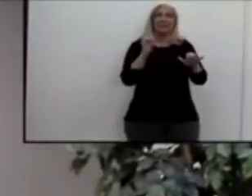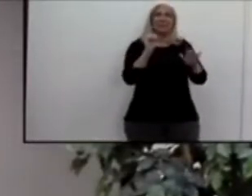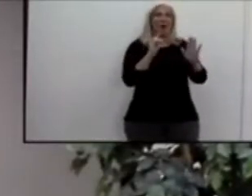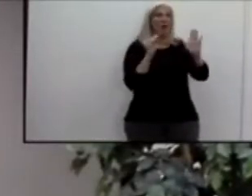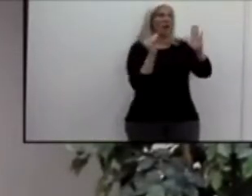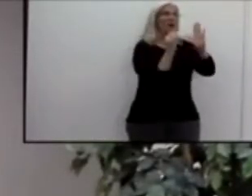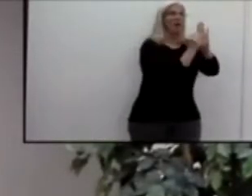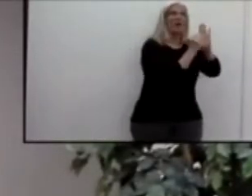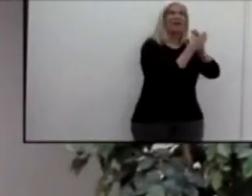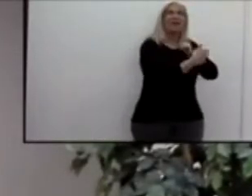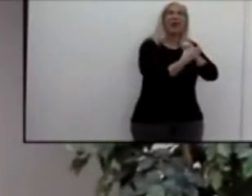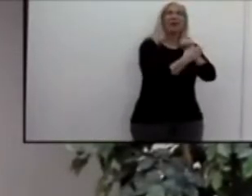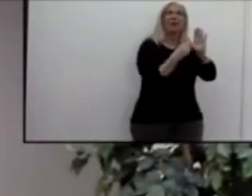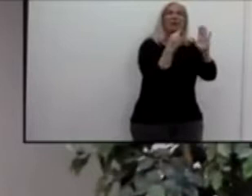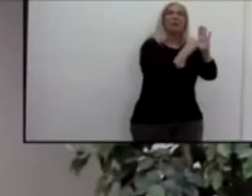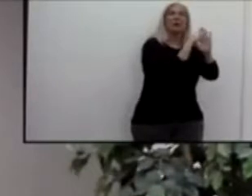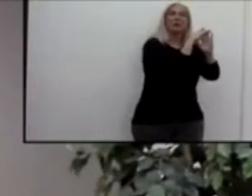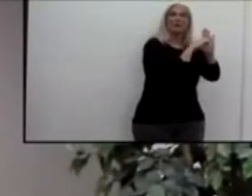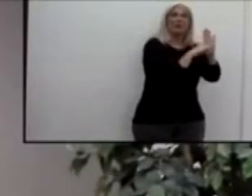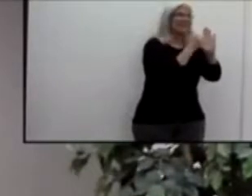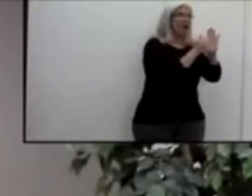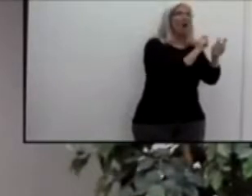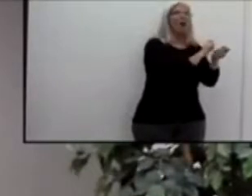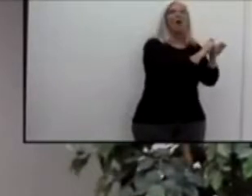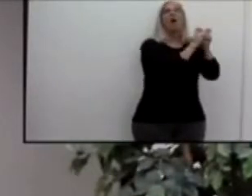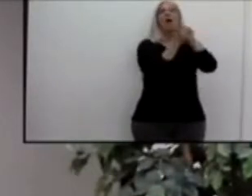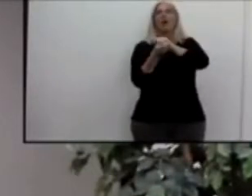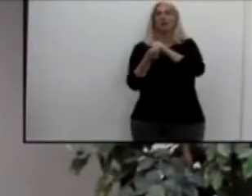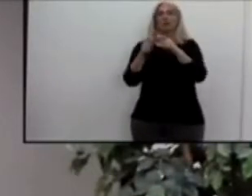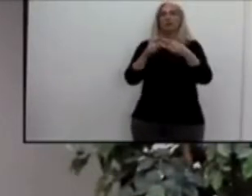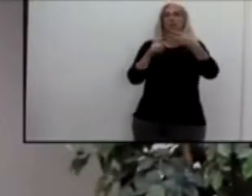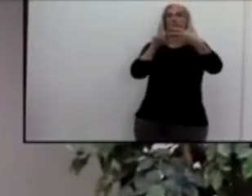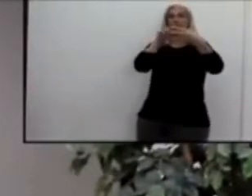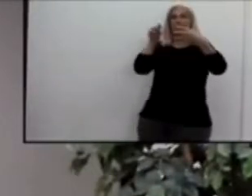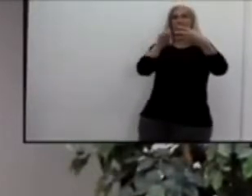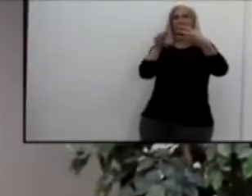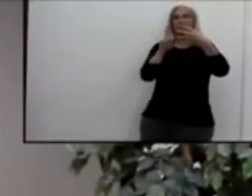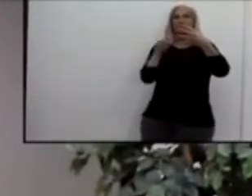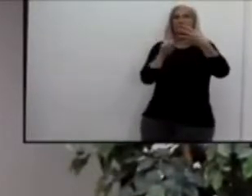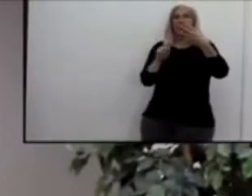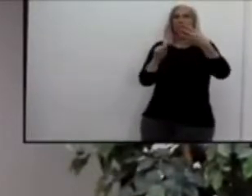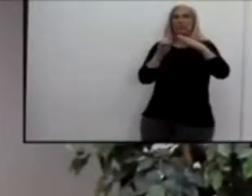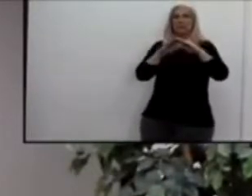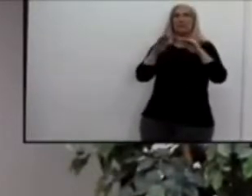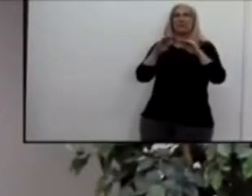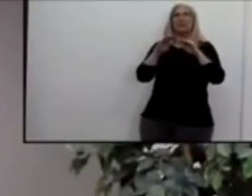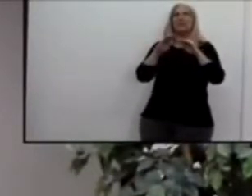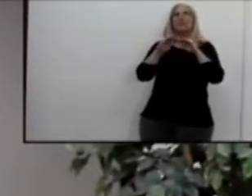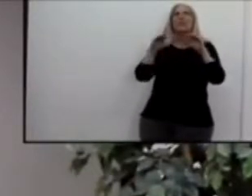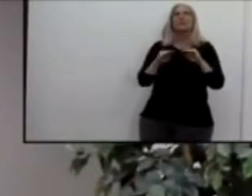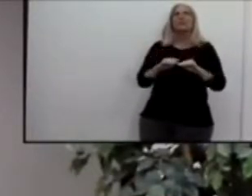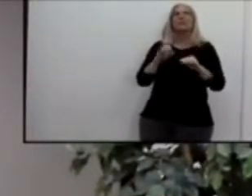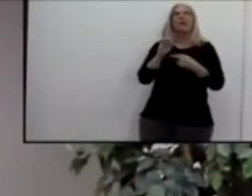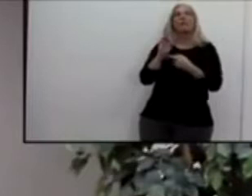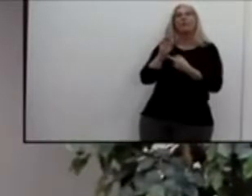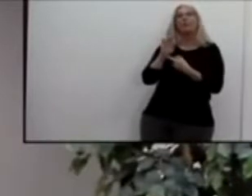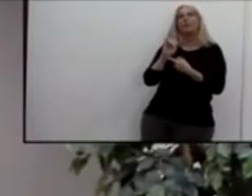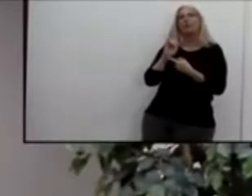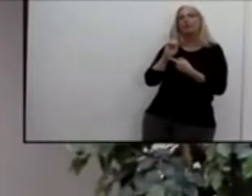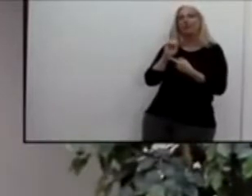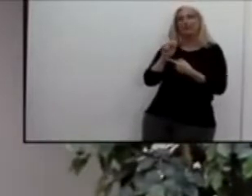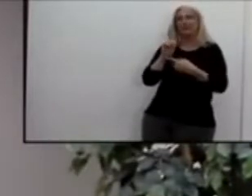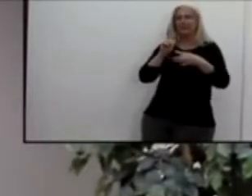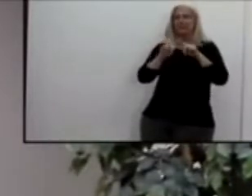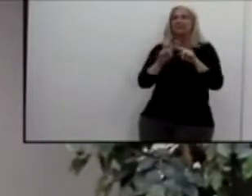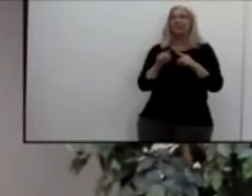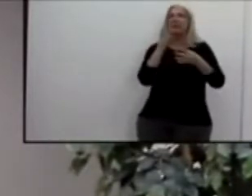and now has different levels of risks colors of dictating. So I'm here with